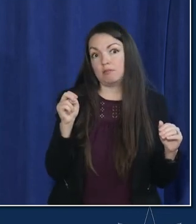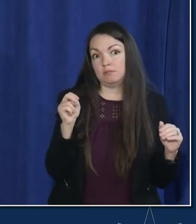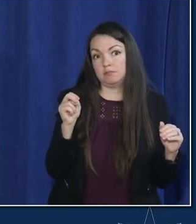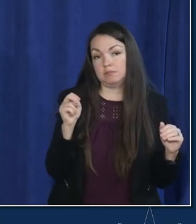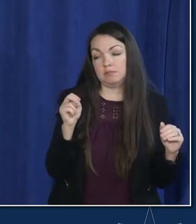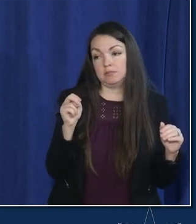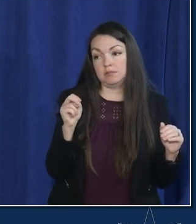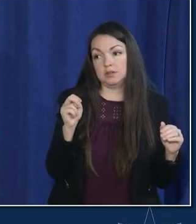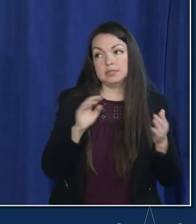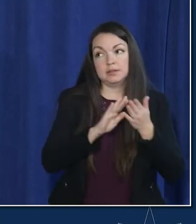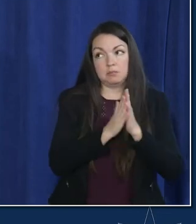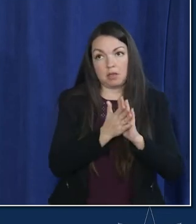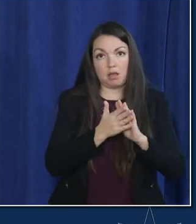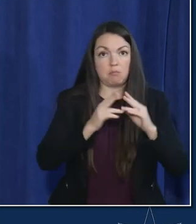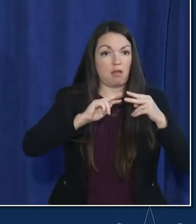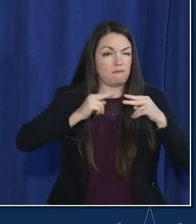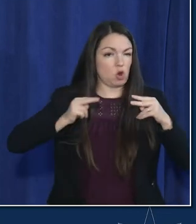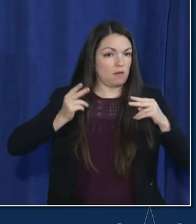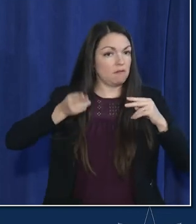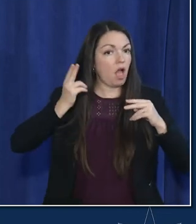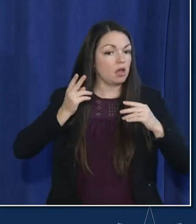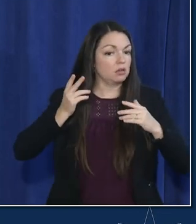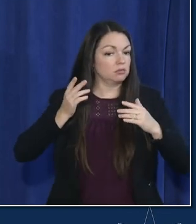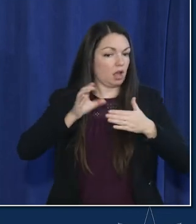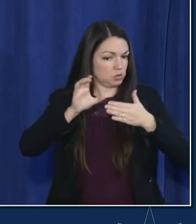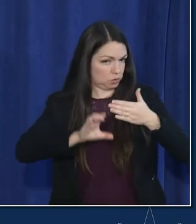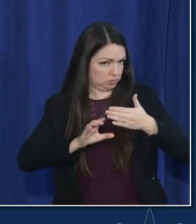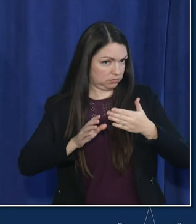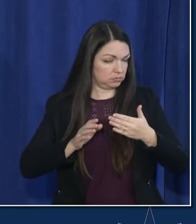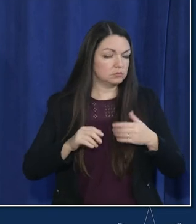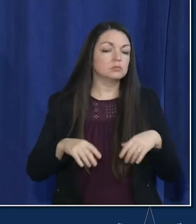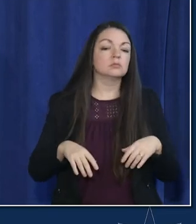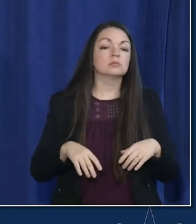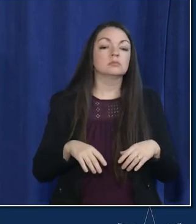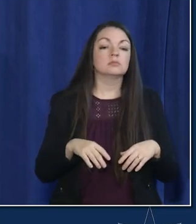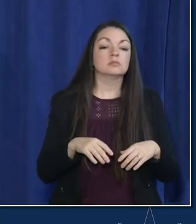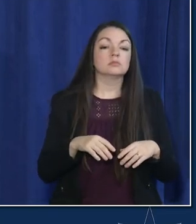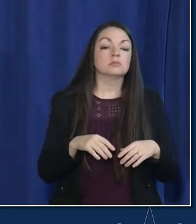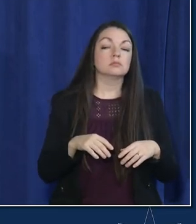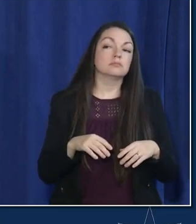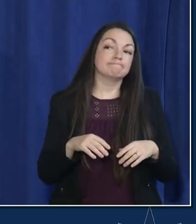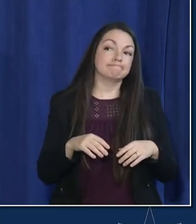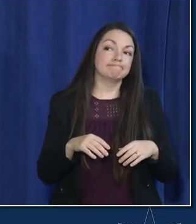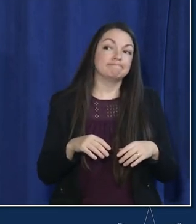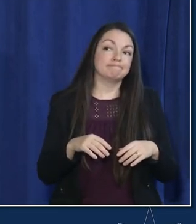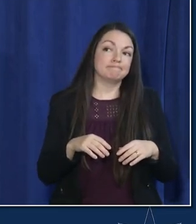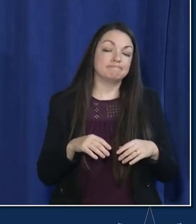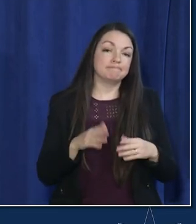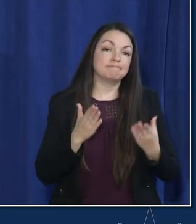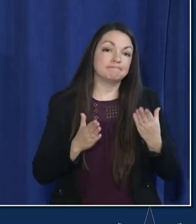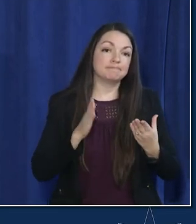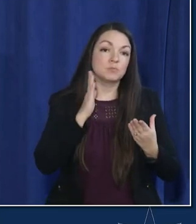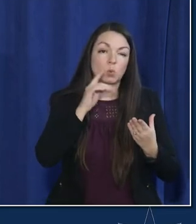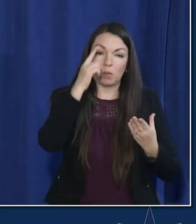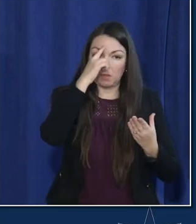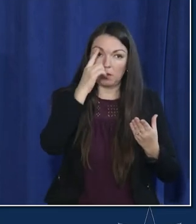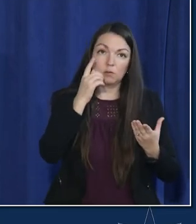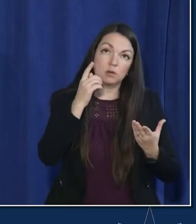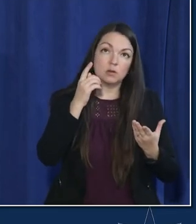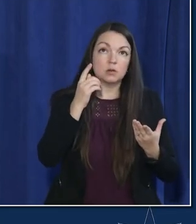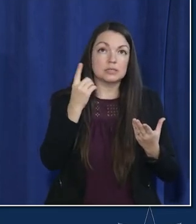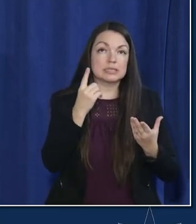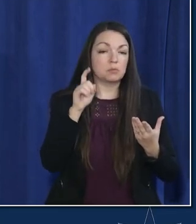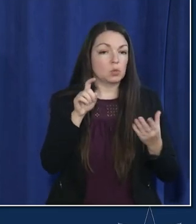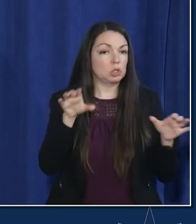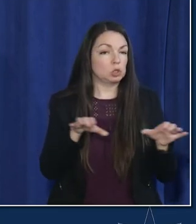does become a variant of high consequence um that's where we would probably be thinking about are there things that we need to do